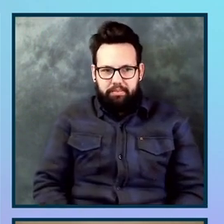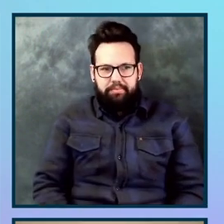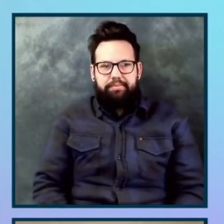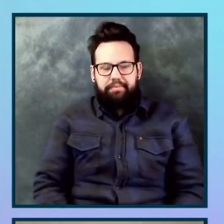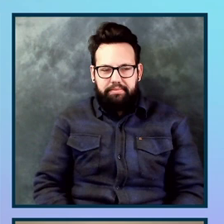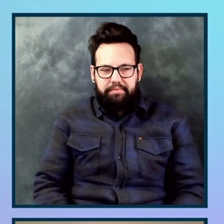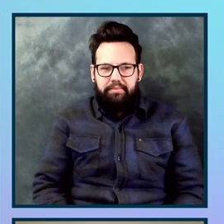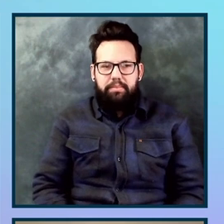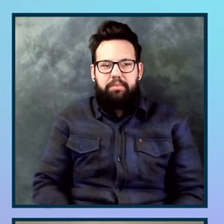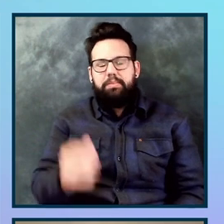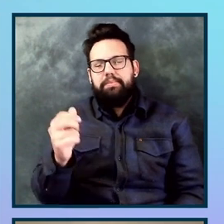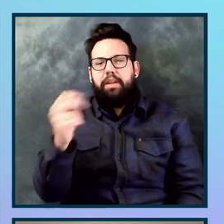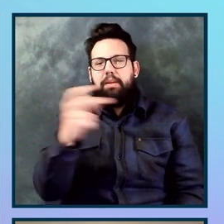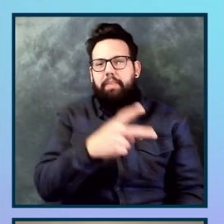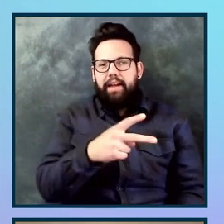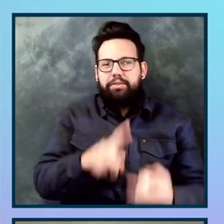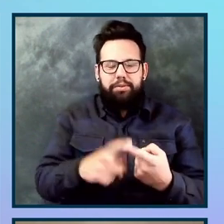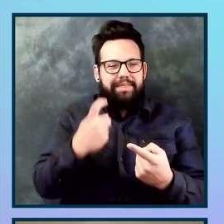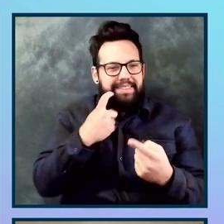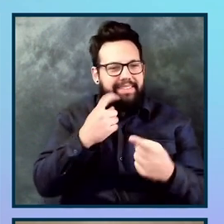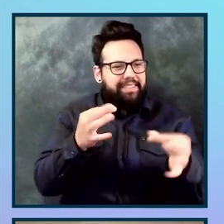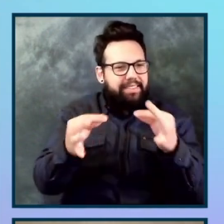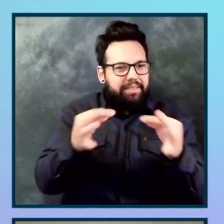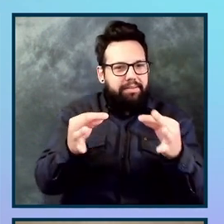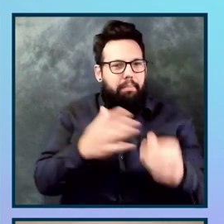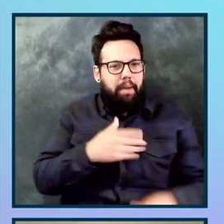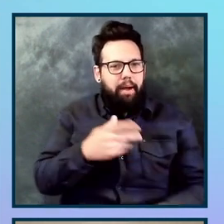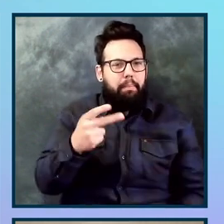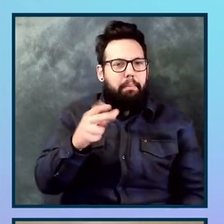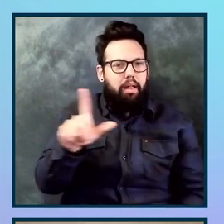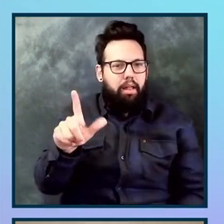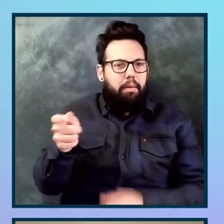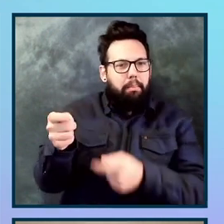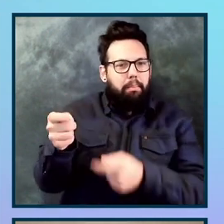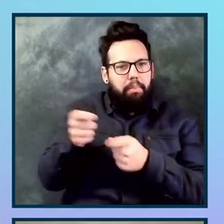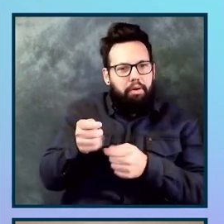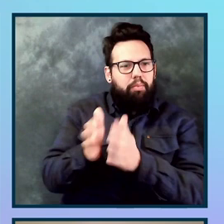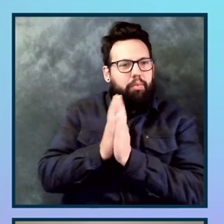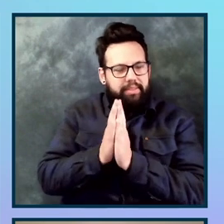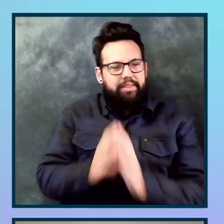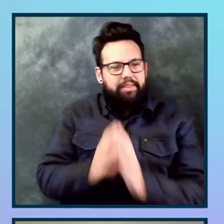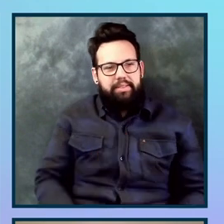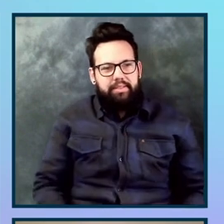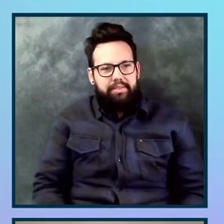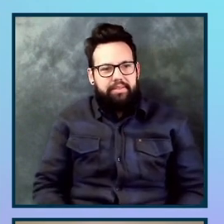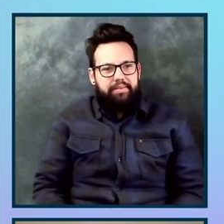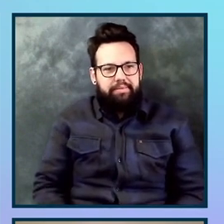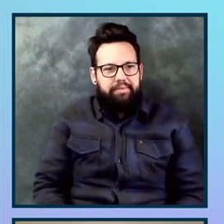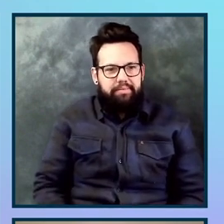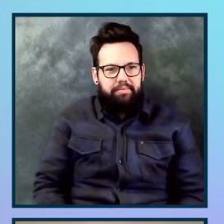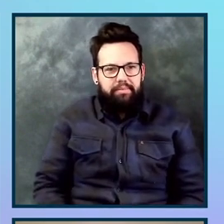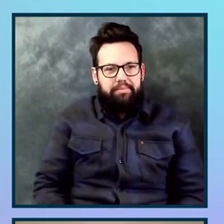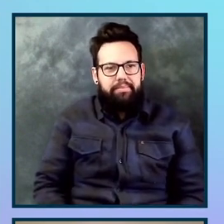the, uh, pull request that I was about to create and hello, Axcon happy that